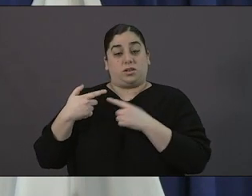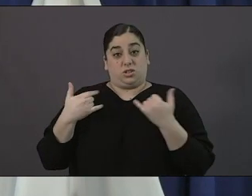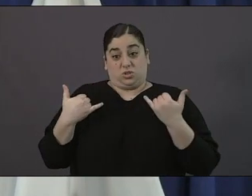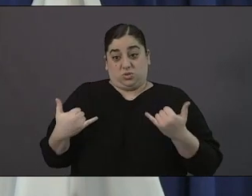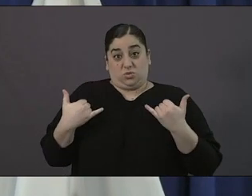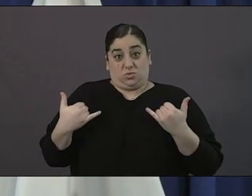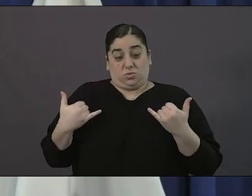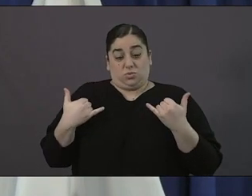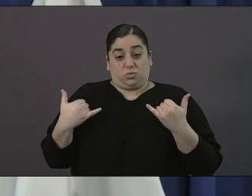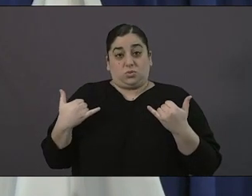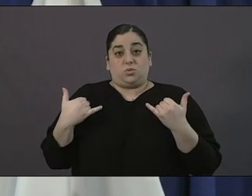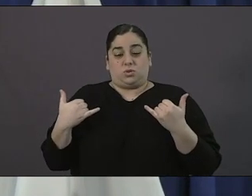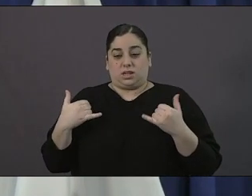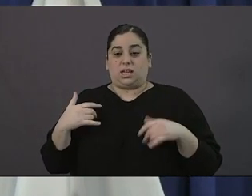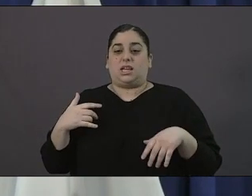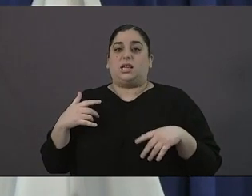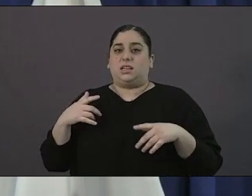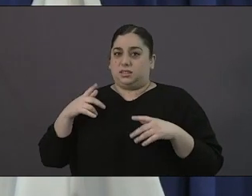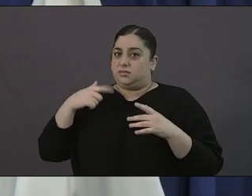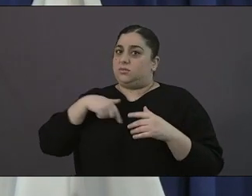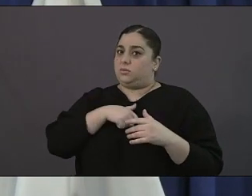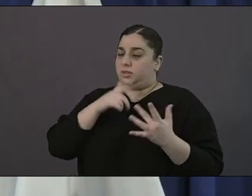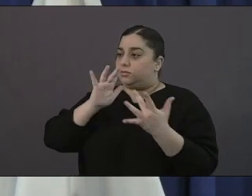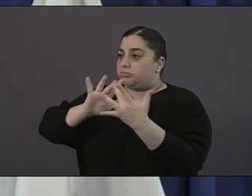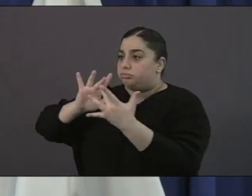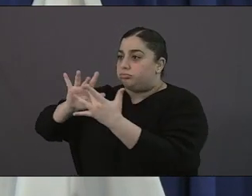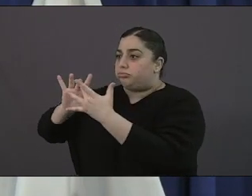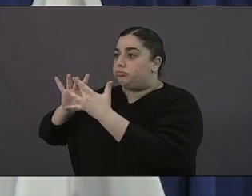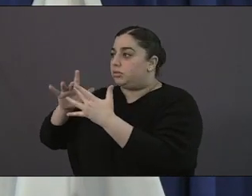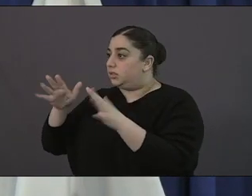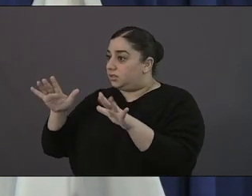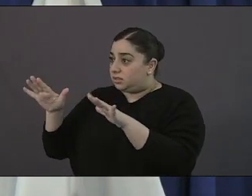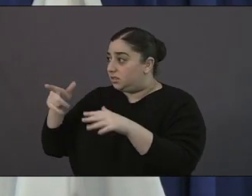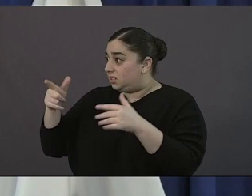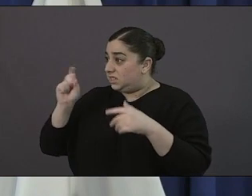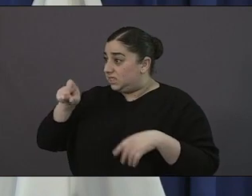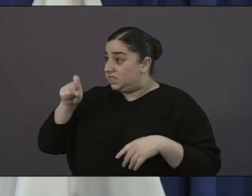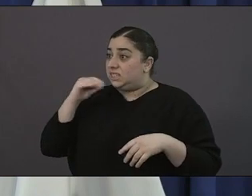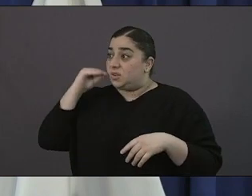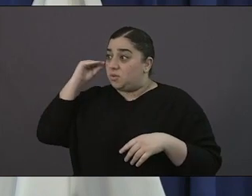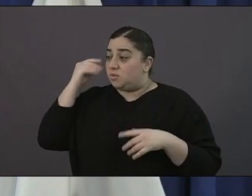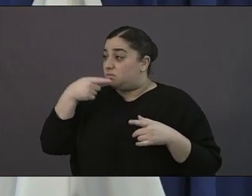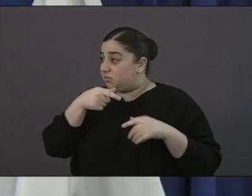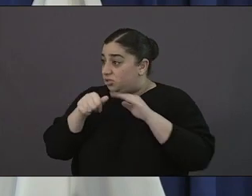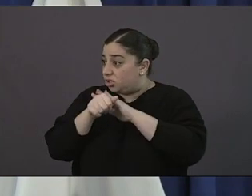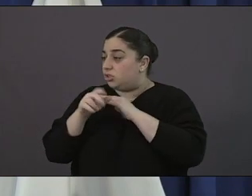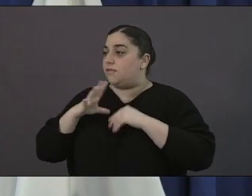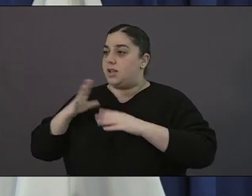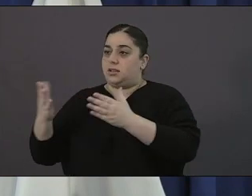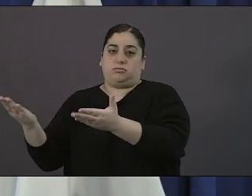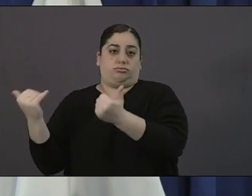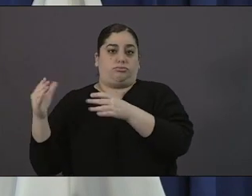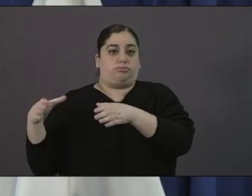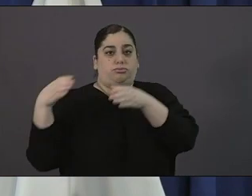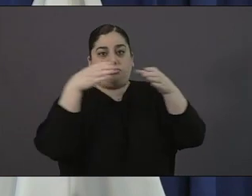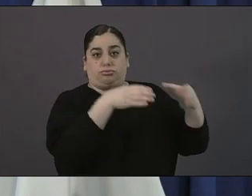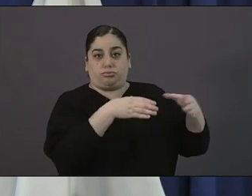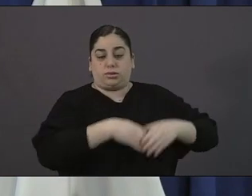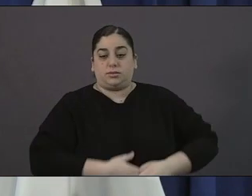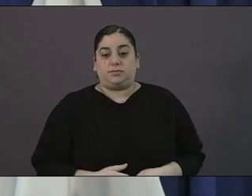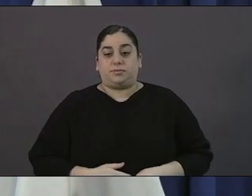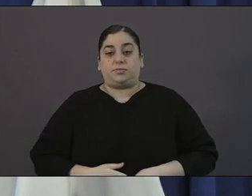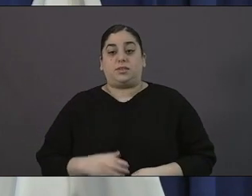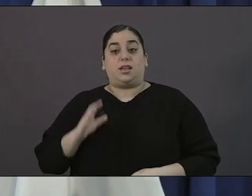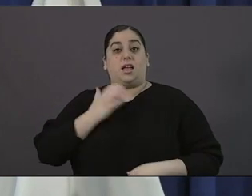from those coordinated outreach efforts as i mentioned earlier our goal is to get 1500 folks being to help to be not only